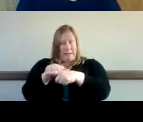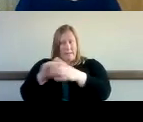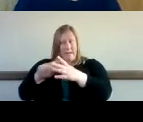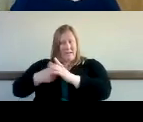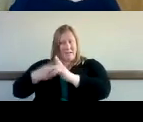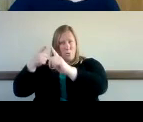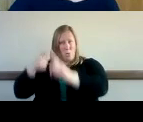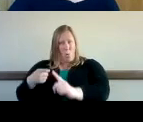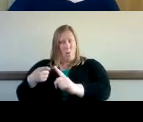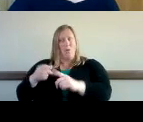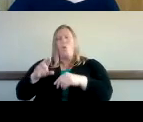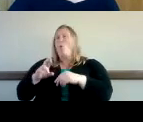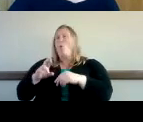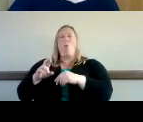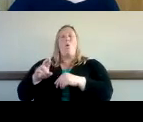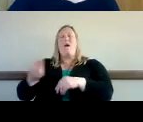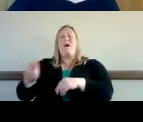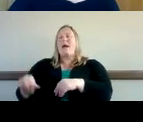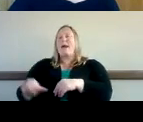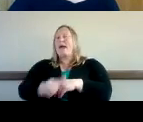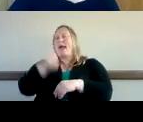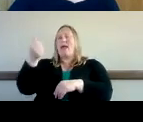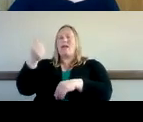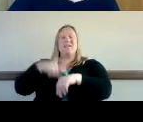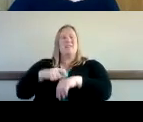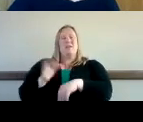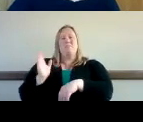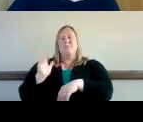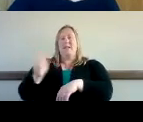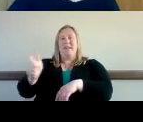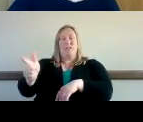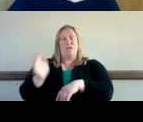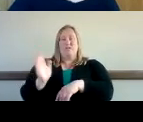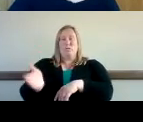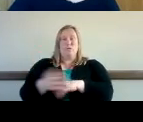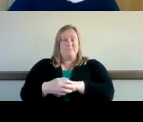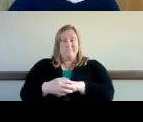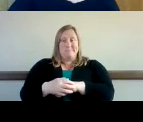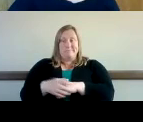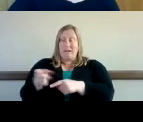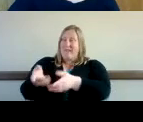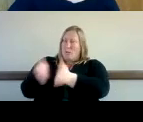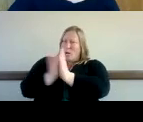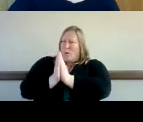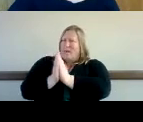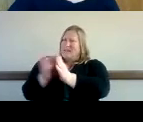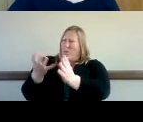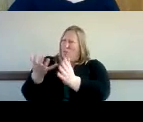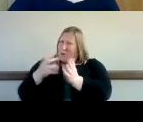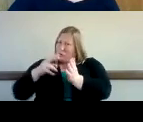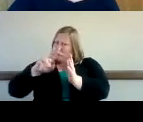or at any point or in the future they can request a reassessment at any time